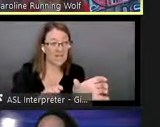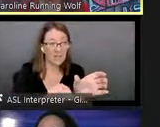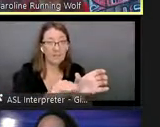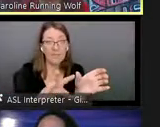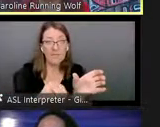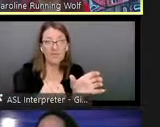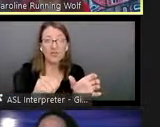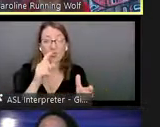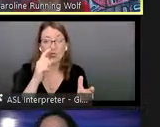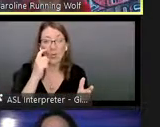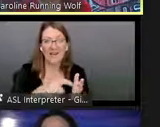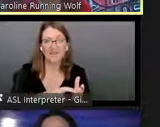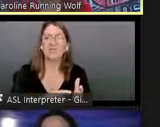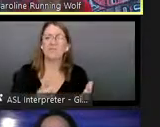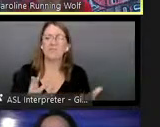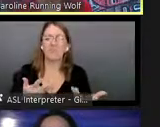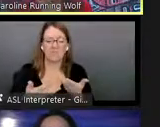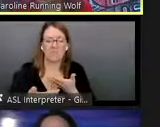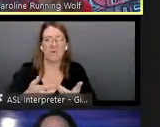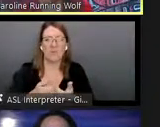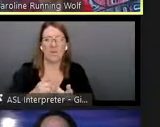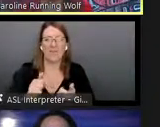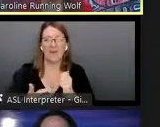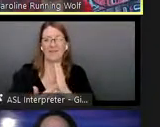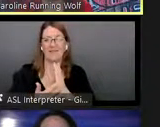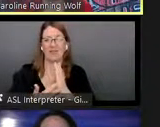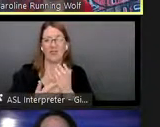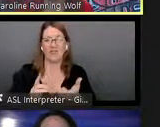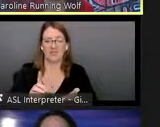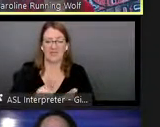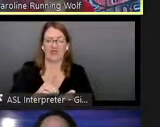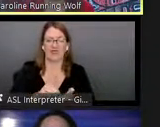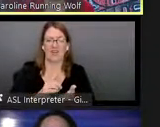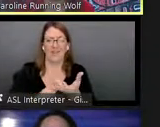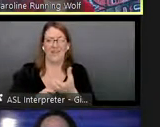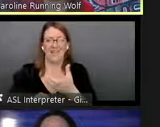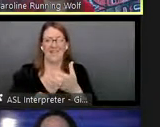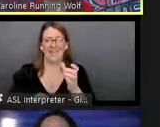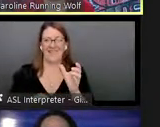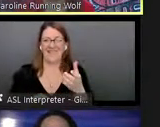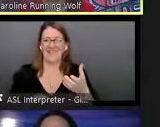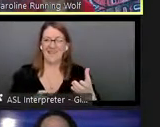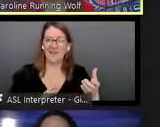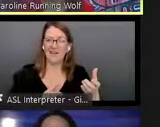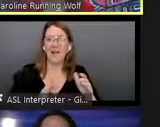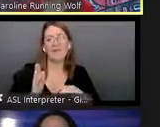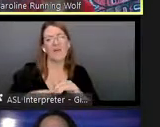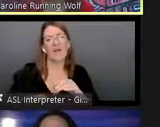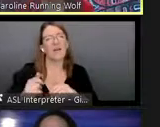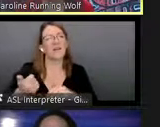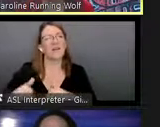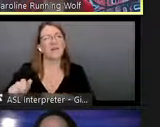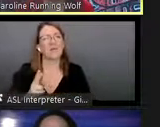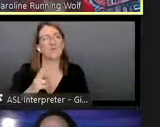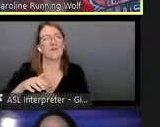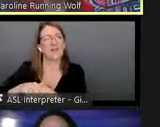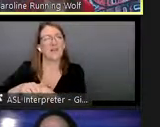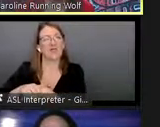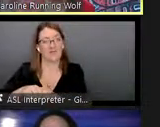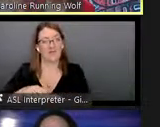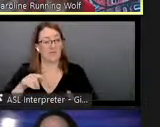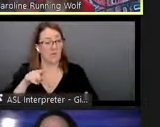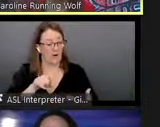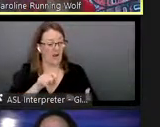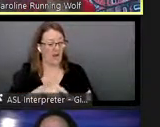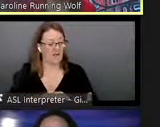way of asking this mobile dictionary um for the hawaiian term for cup